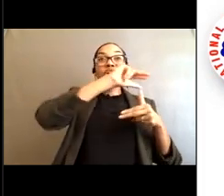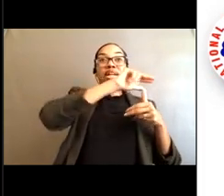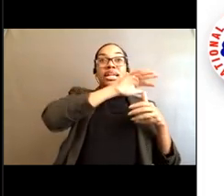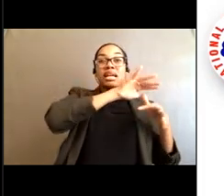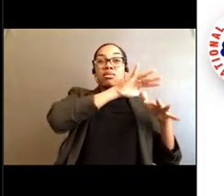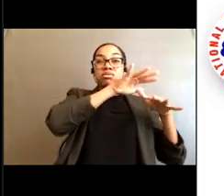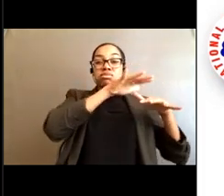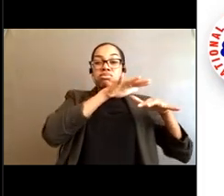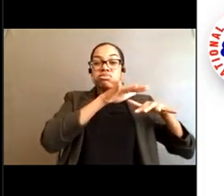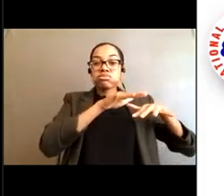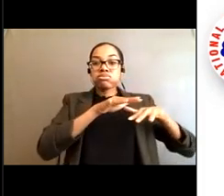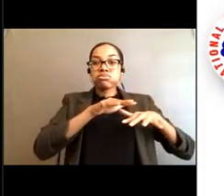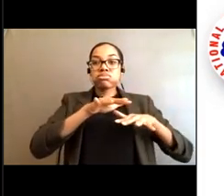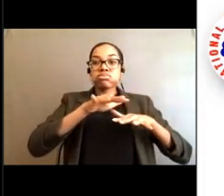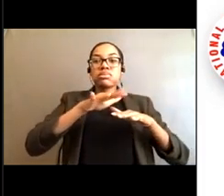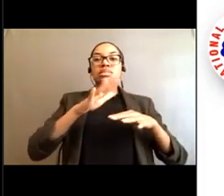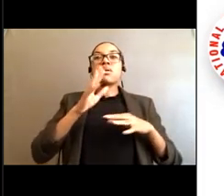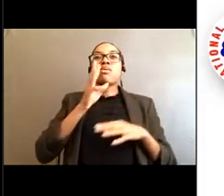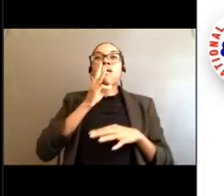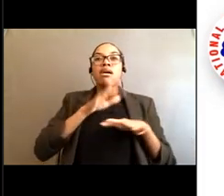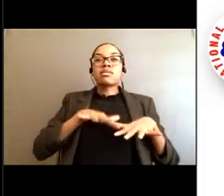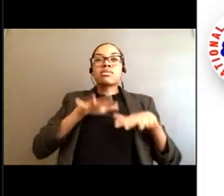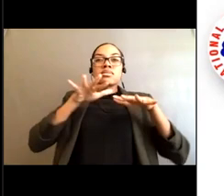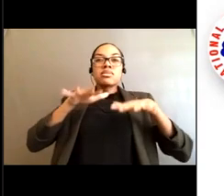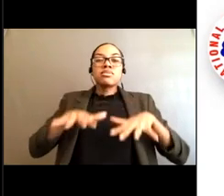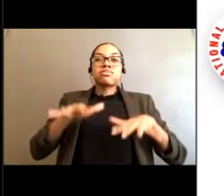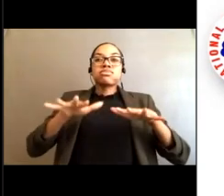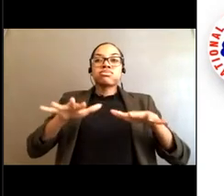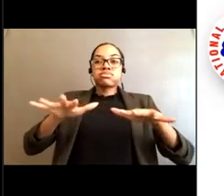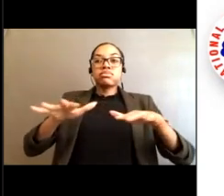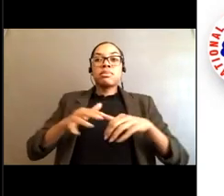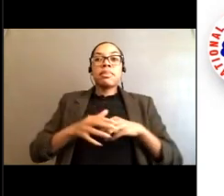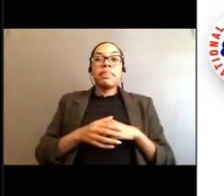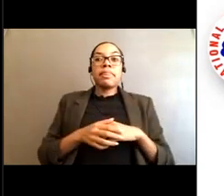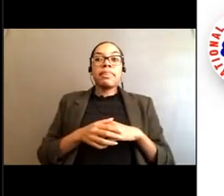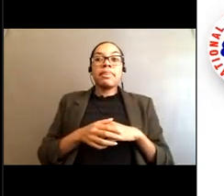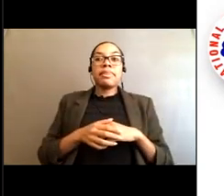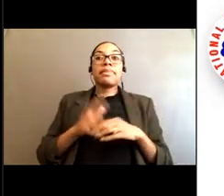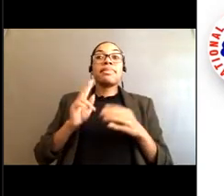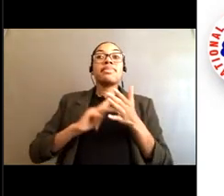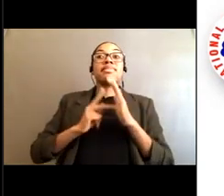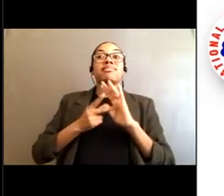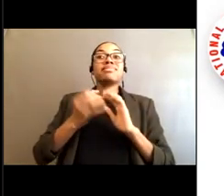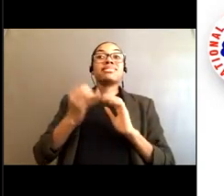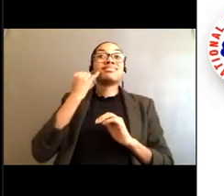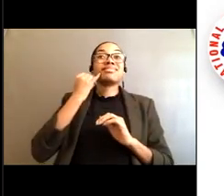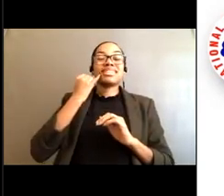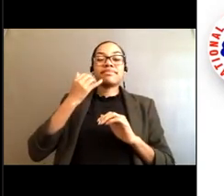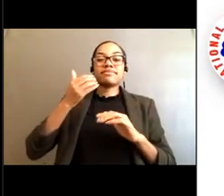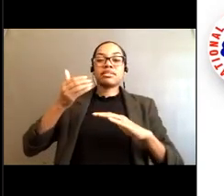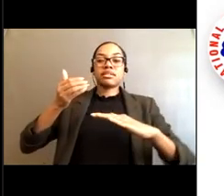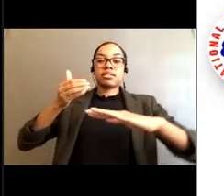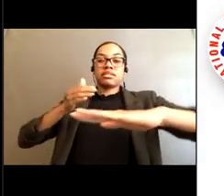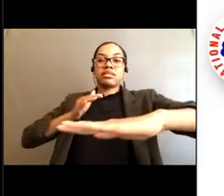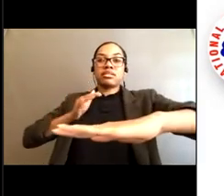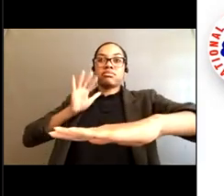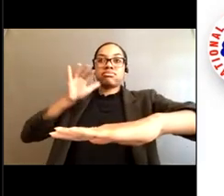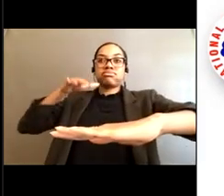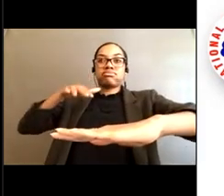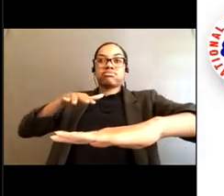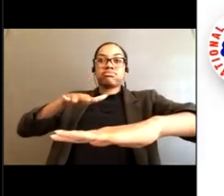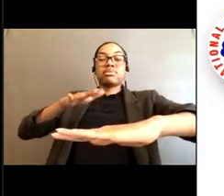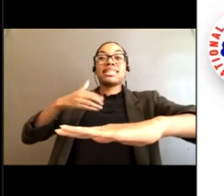very long period waves, they feel bottom farther offshore, therefore the surf zone is going to extend